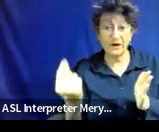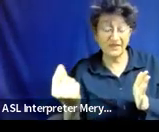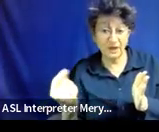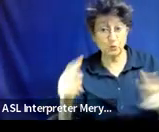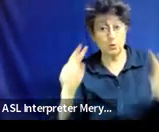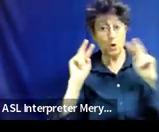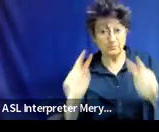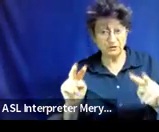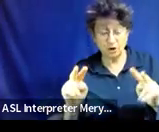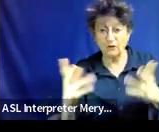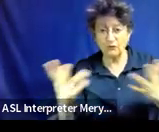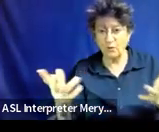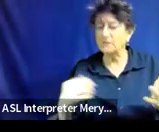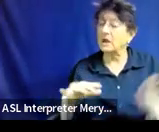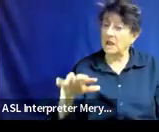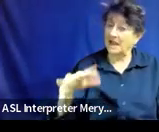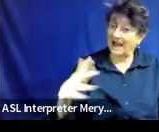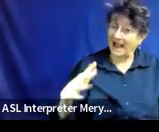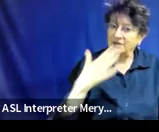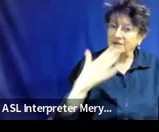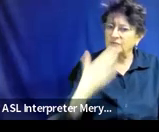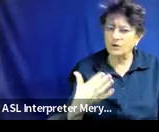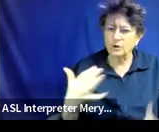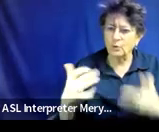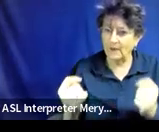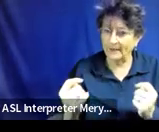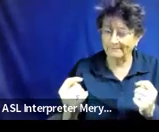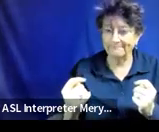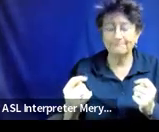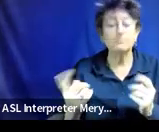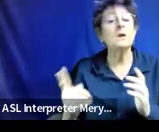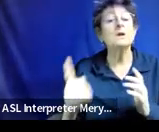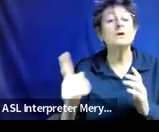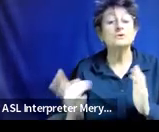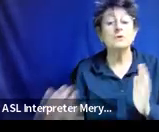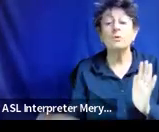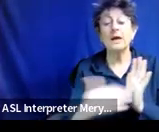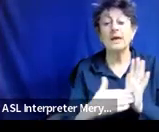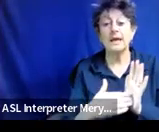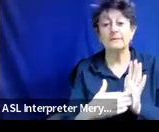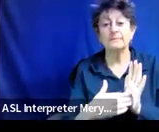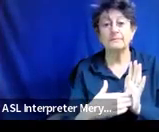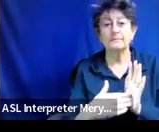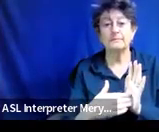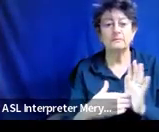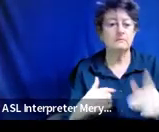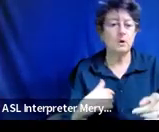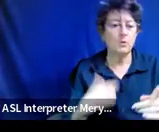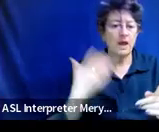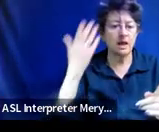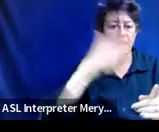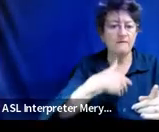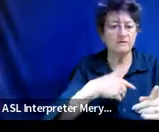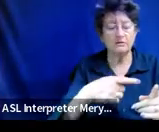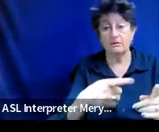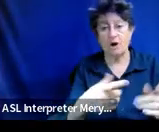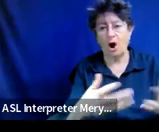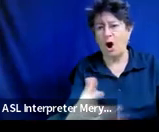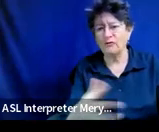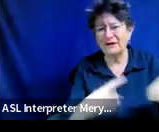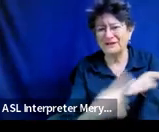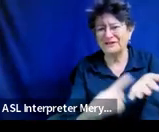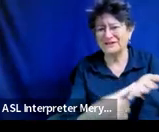um so again i uh yeah i guess i covered all those bullets without reading them so